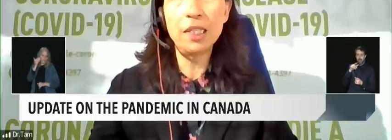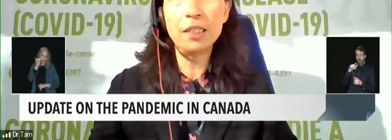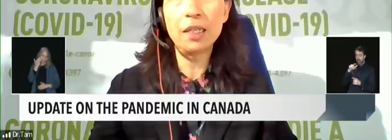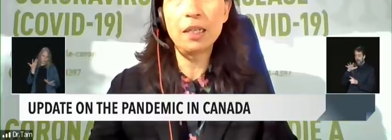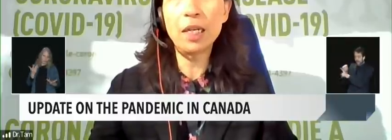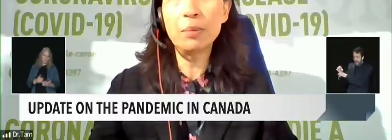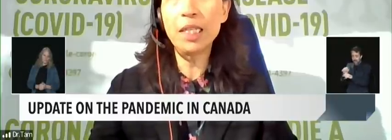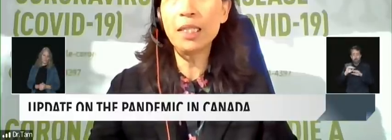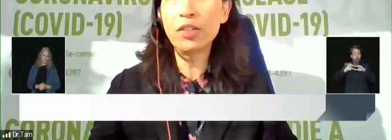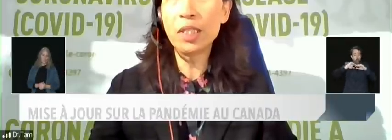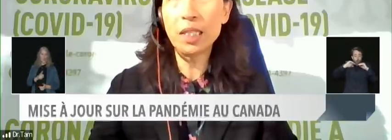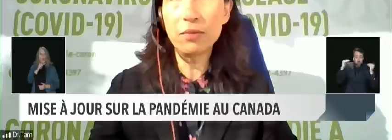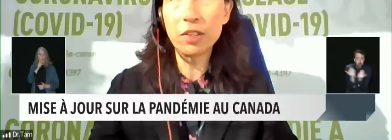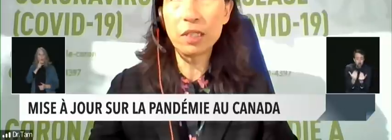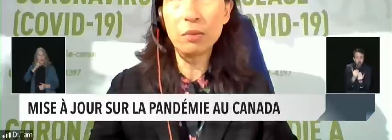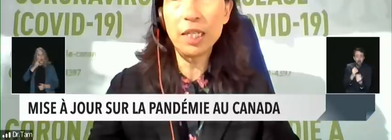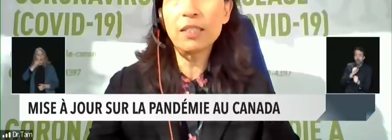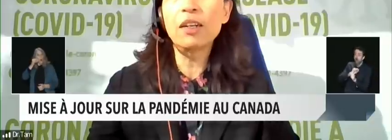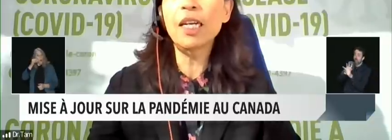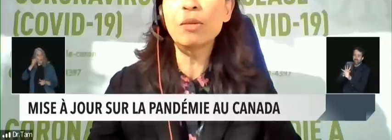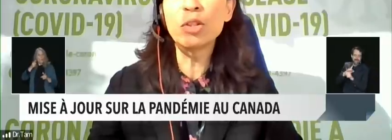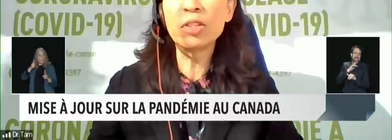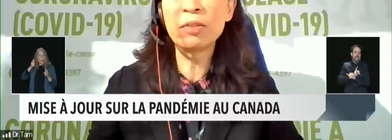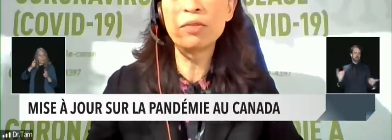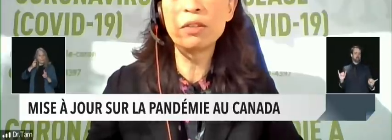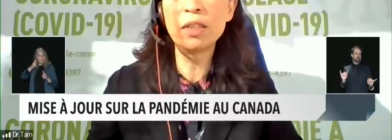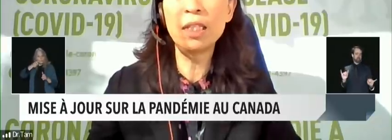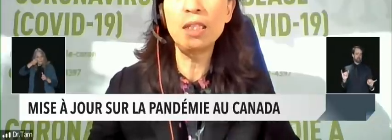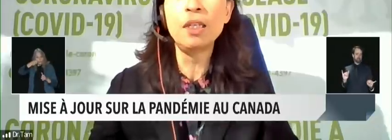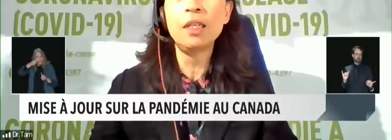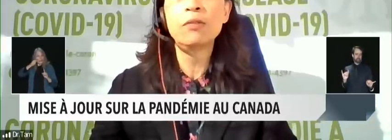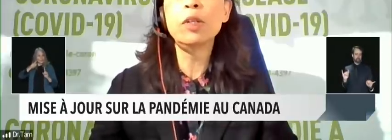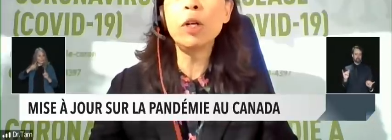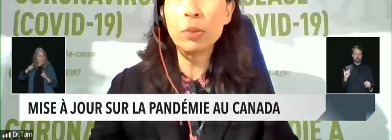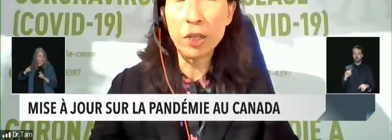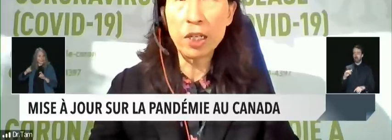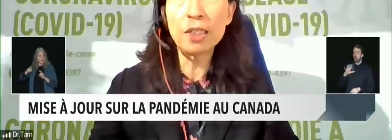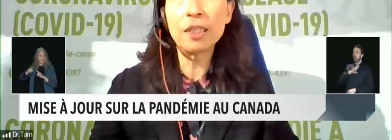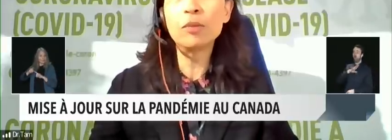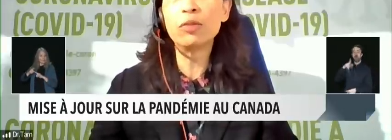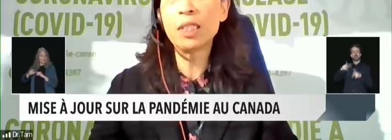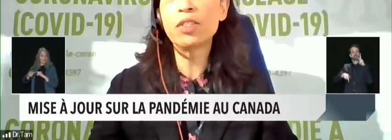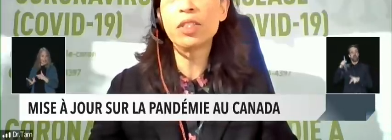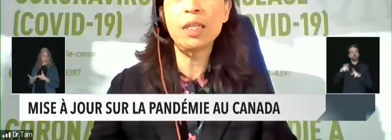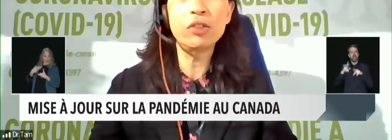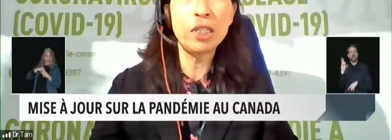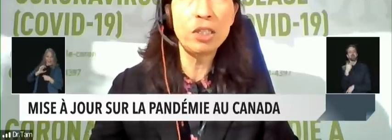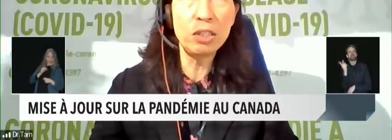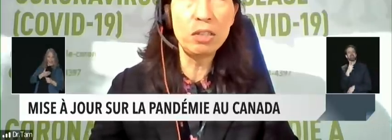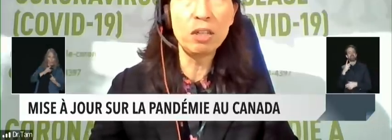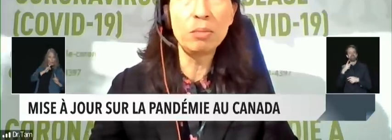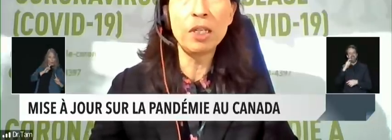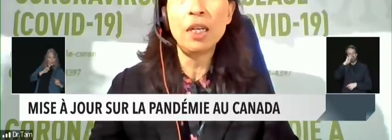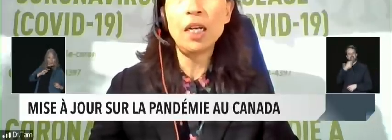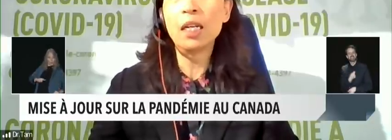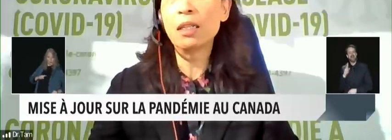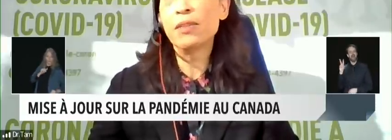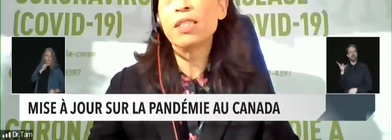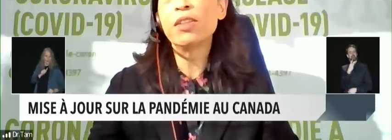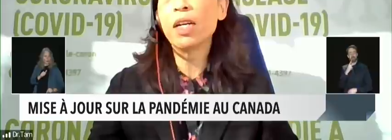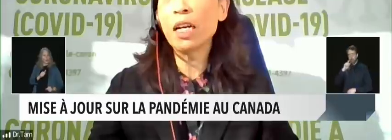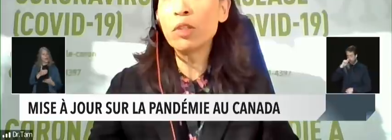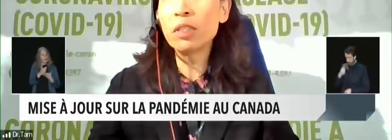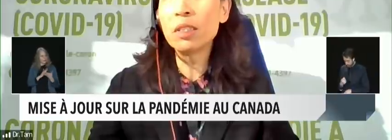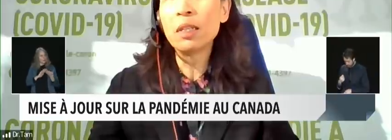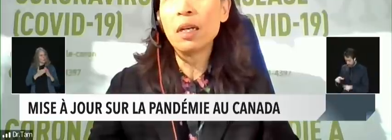who did rapid antigen test for example that's not captured through the for the most part some jurisdictions are trying to do so but a